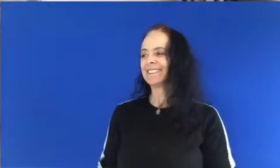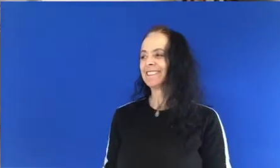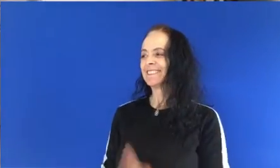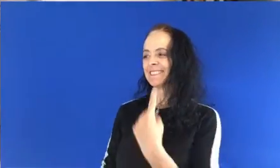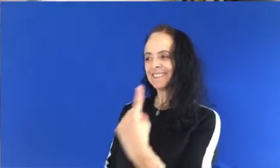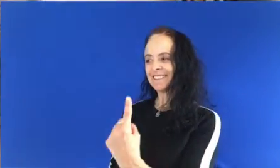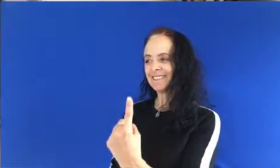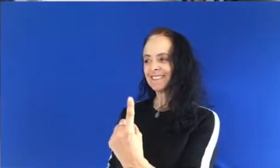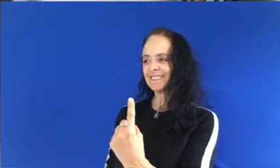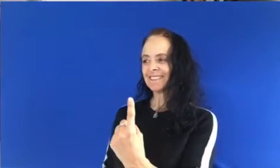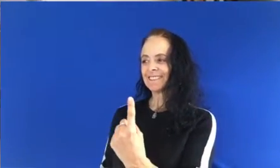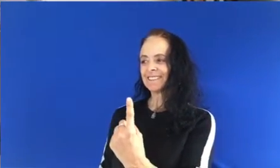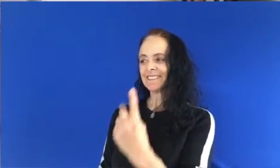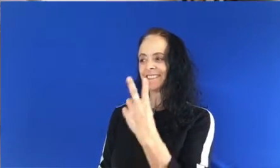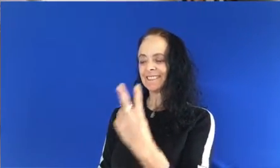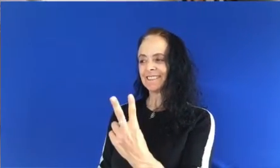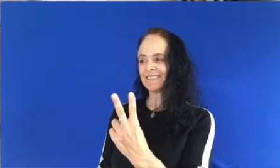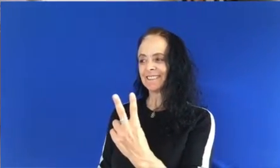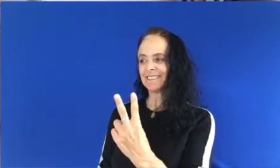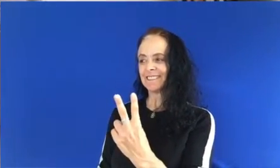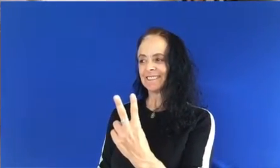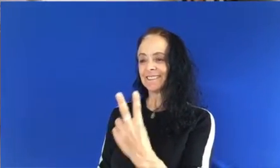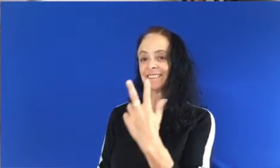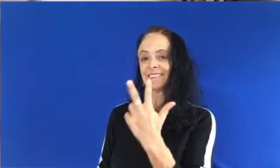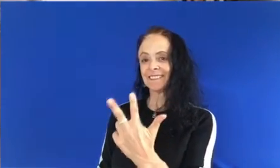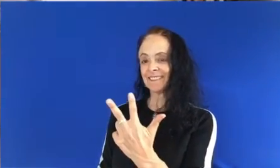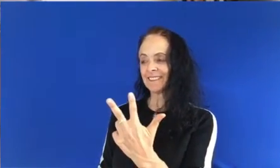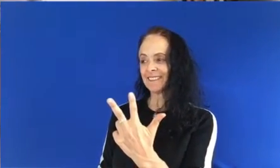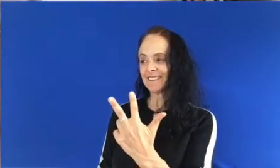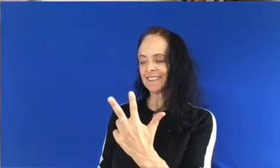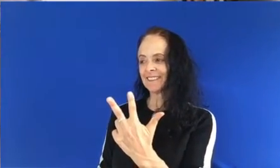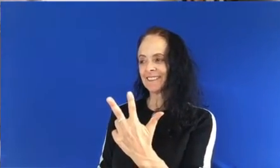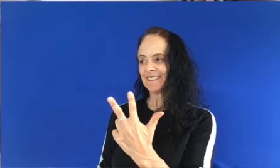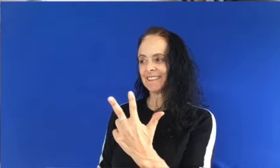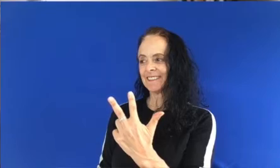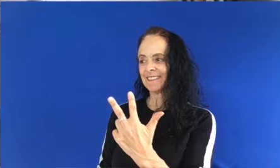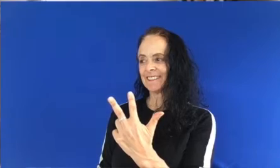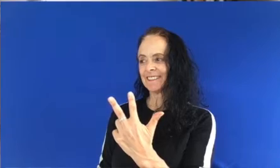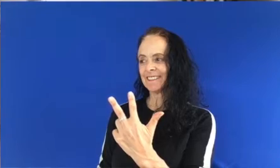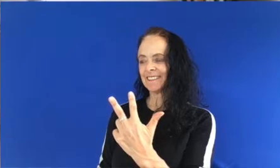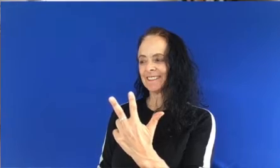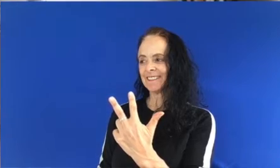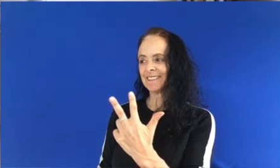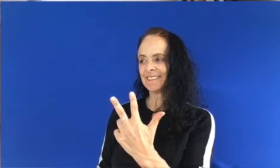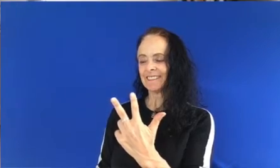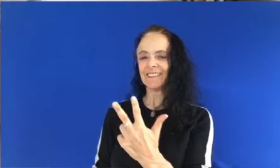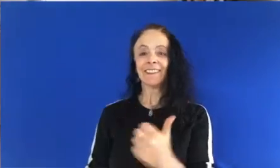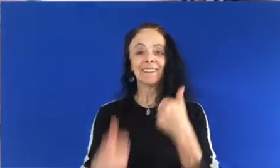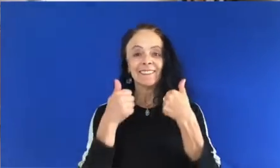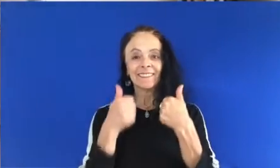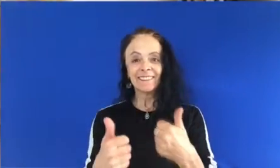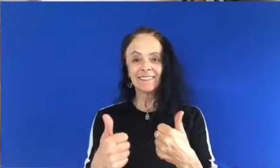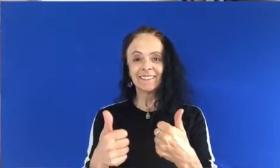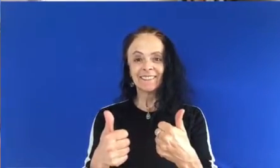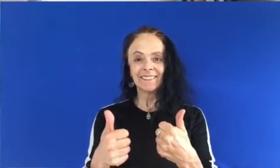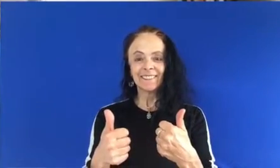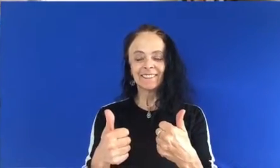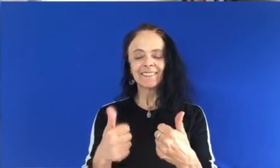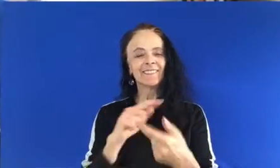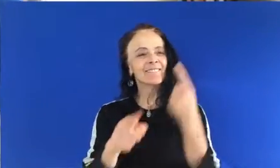One, two, three. Muy